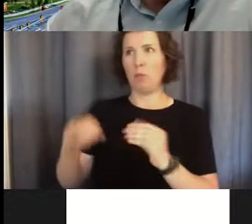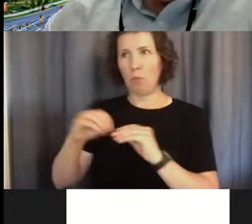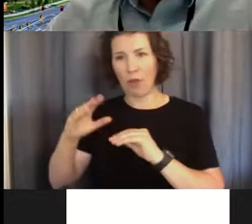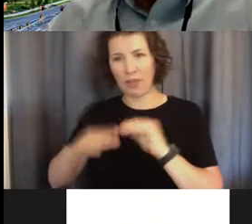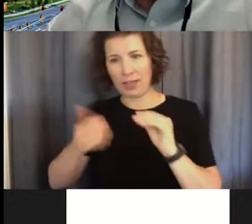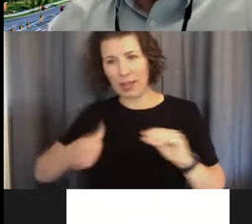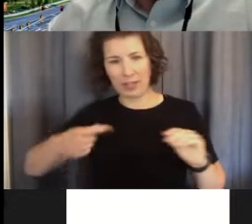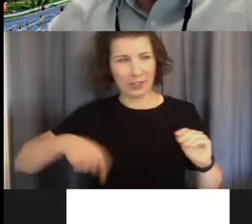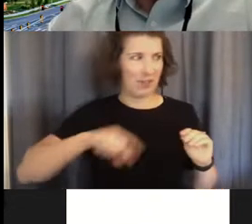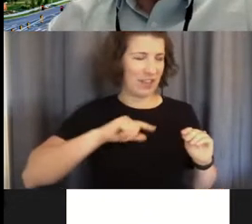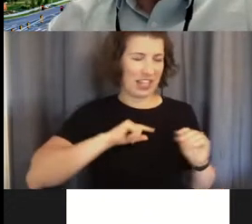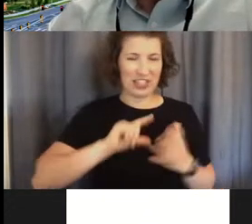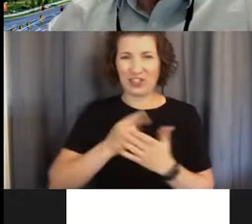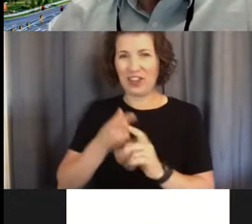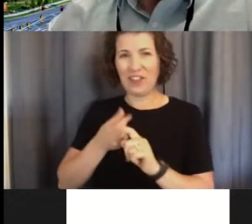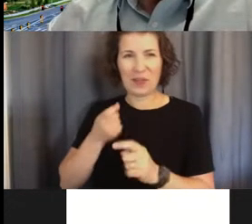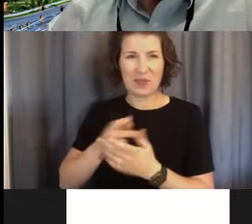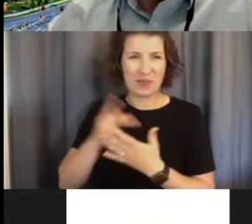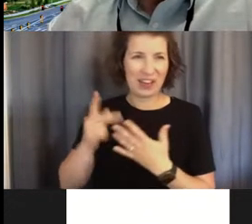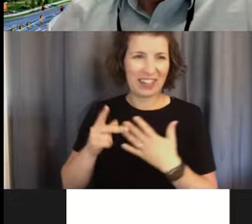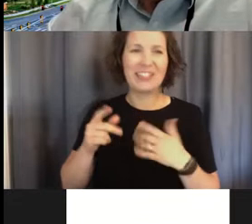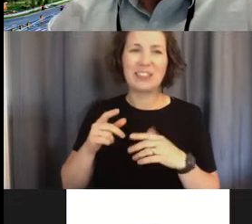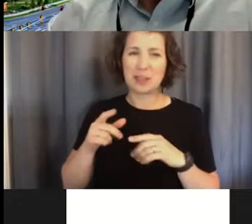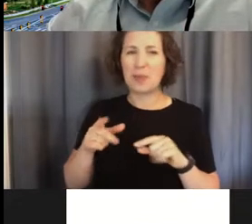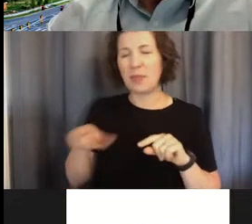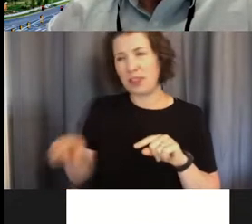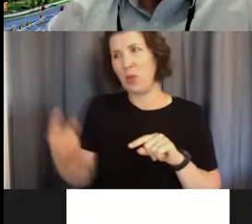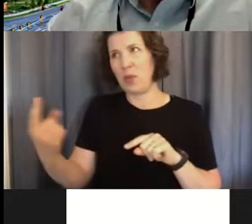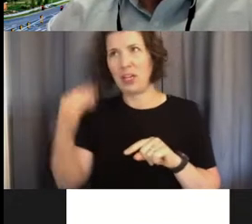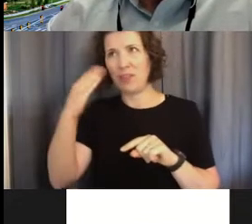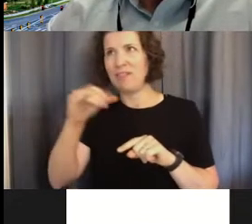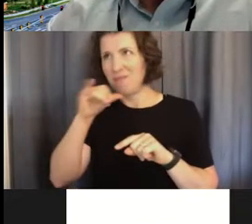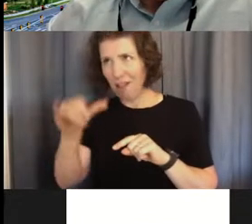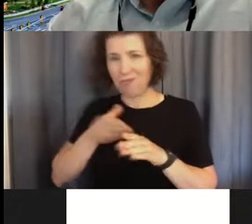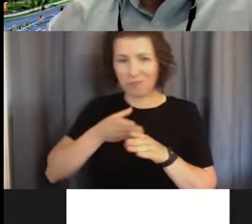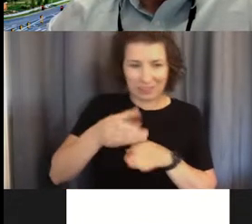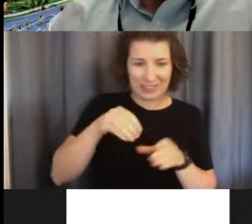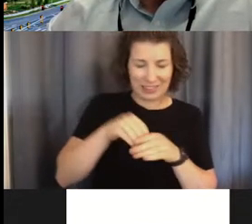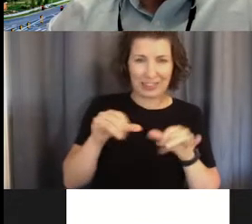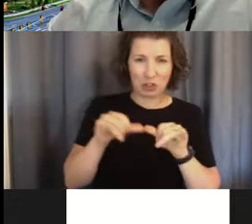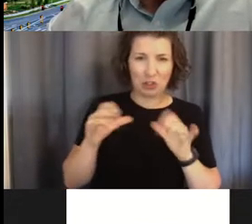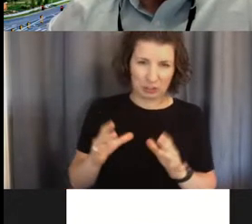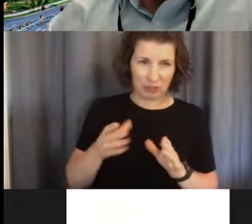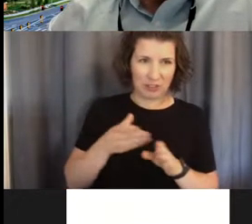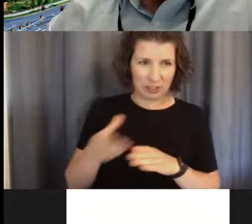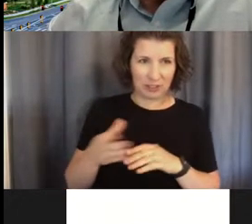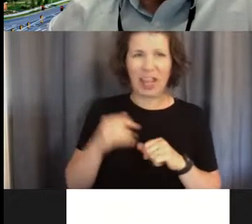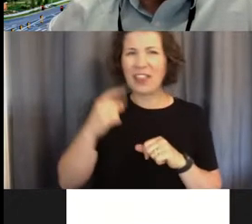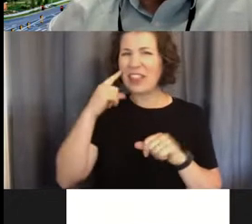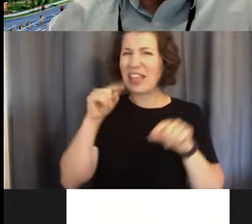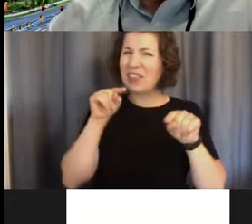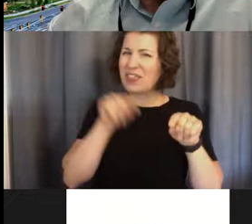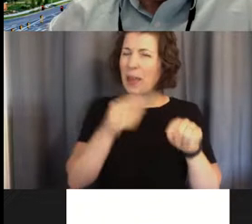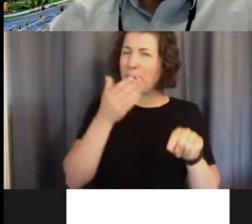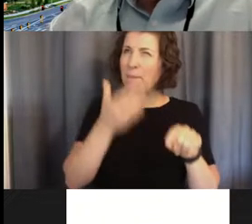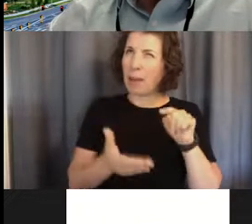that's still using the bioengineering degree, even though it's not an engineering field. Um, so a lot of, I think this is out of date now, more